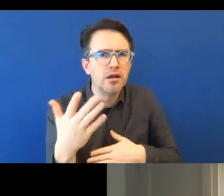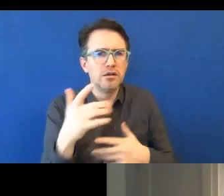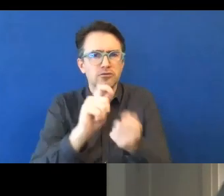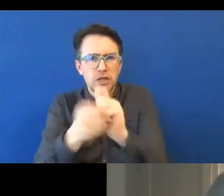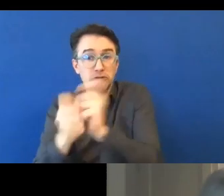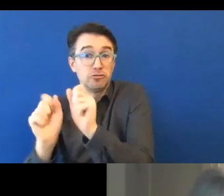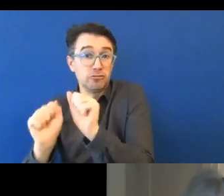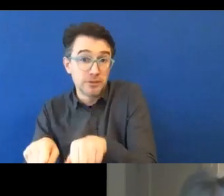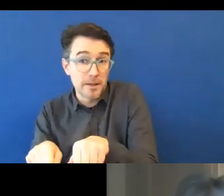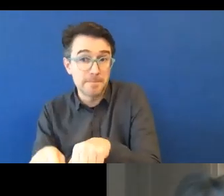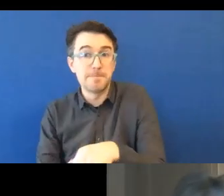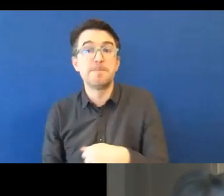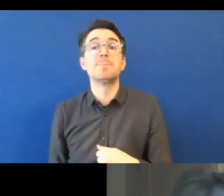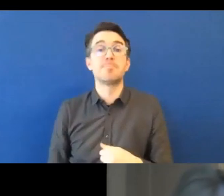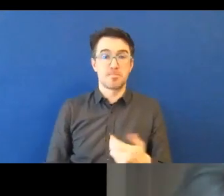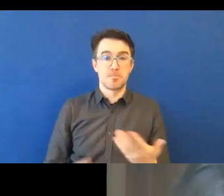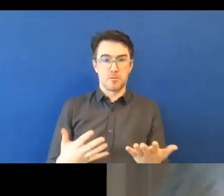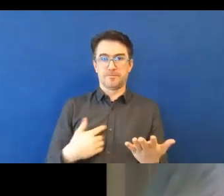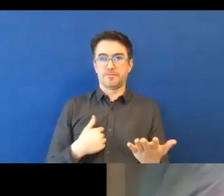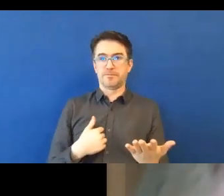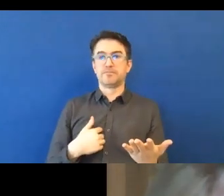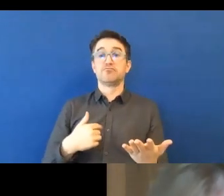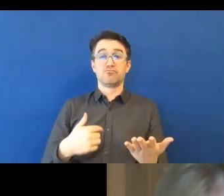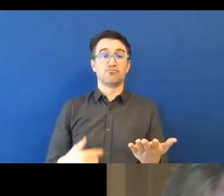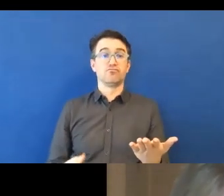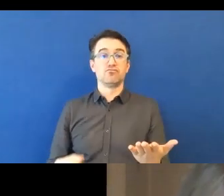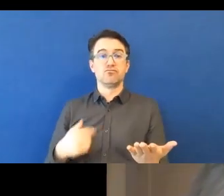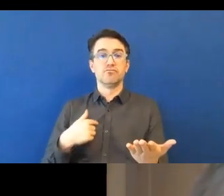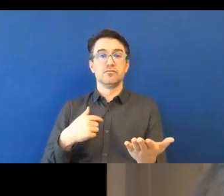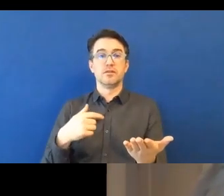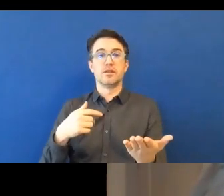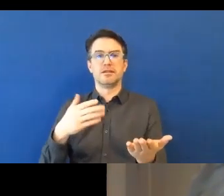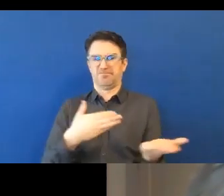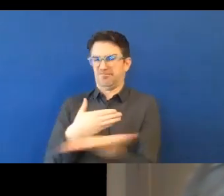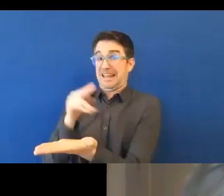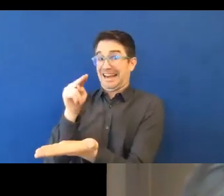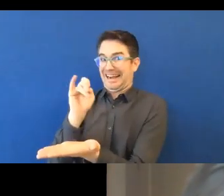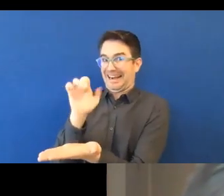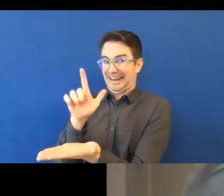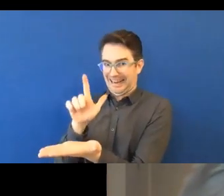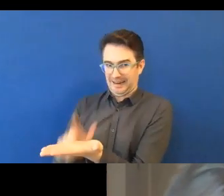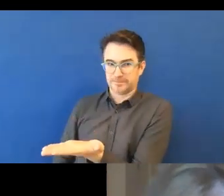Thanks Neil. If you could pop in and let us know what you,